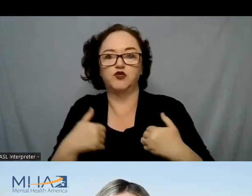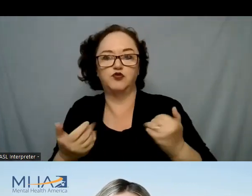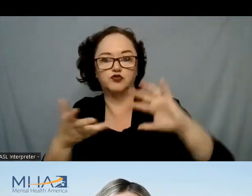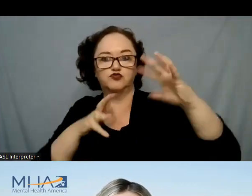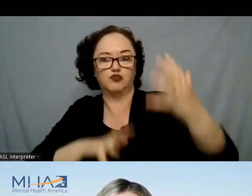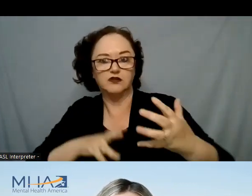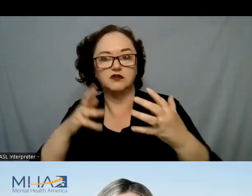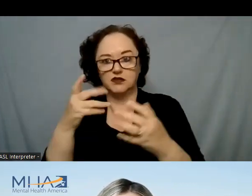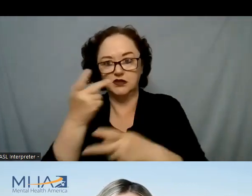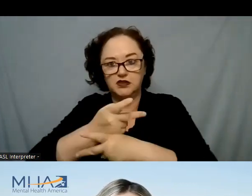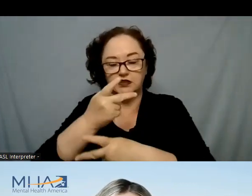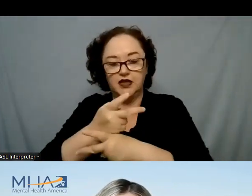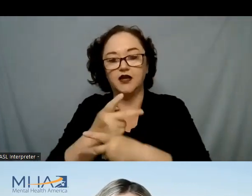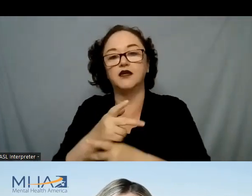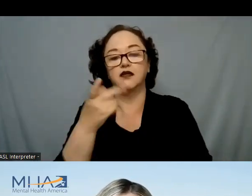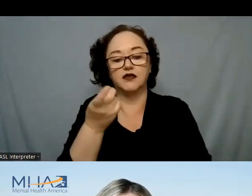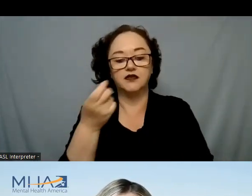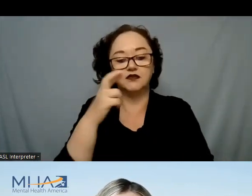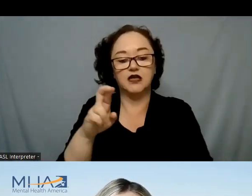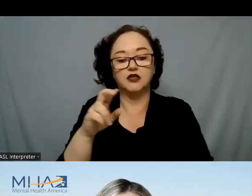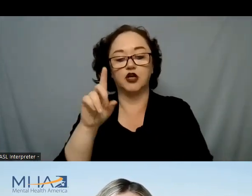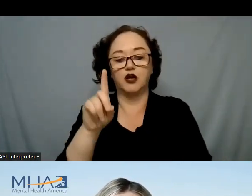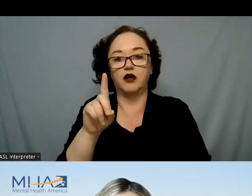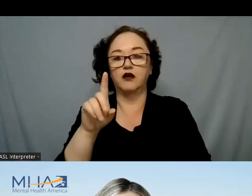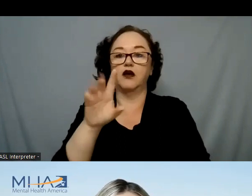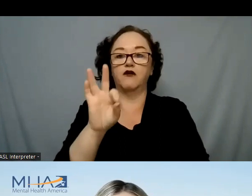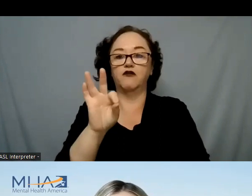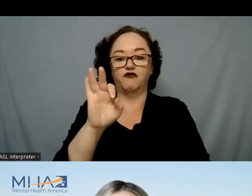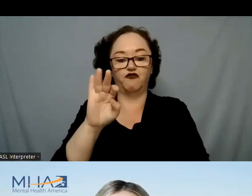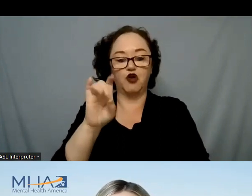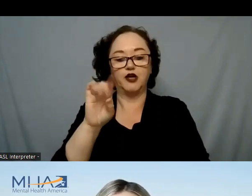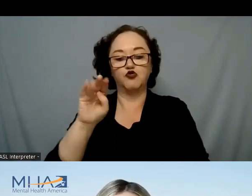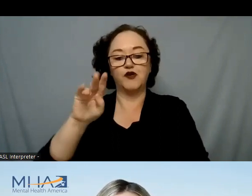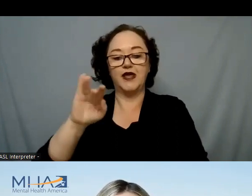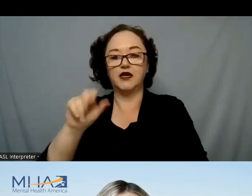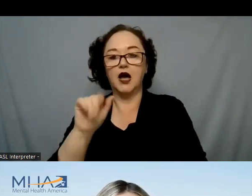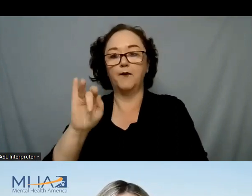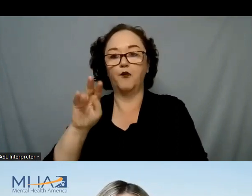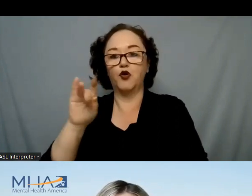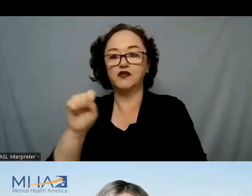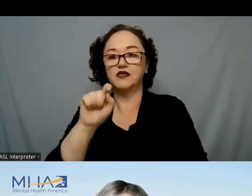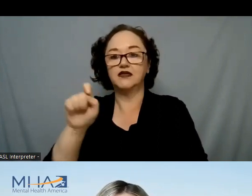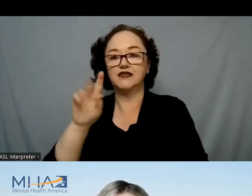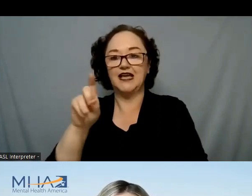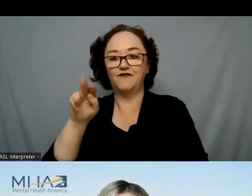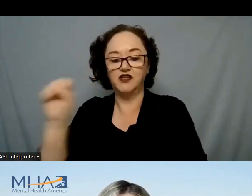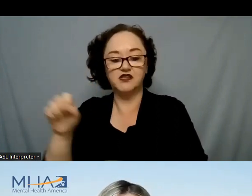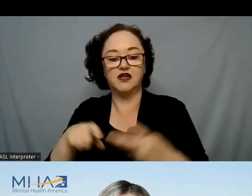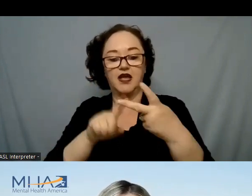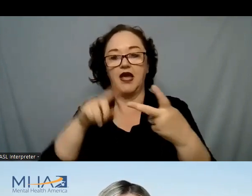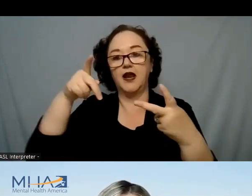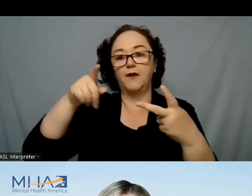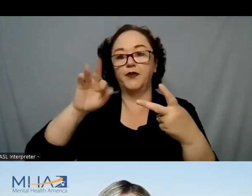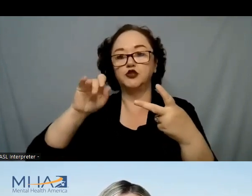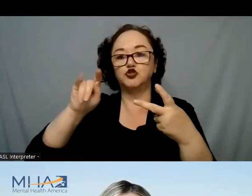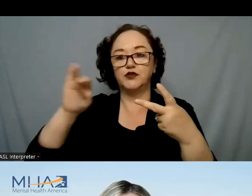Dr. Patrice Berry and Dr. Frederica Brooks-Davis. Just a reminder, this is the fourth webinar in our youth series that's sponsored